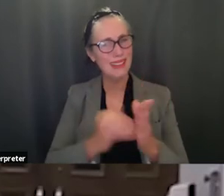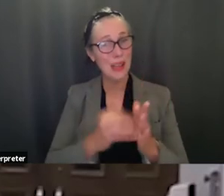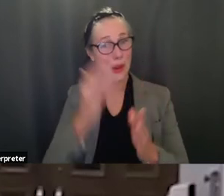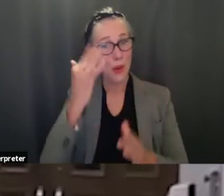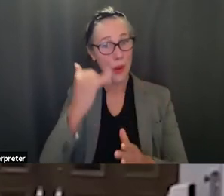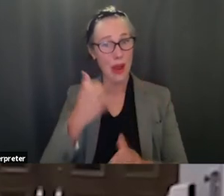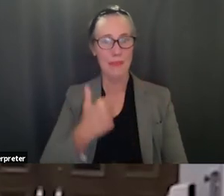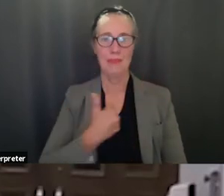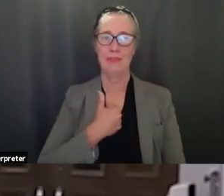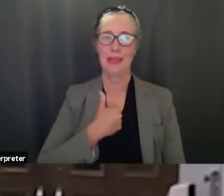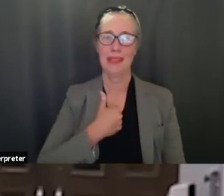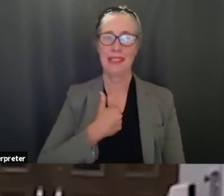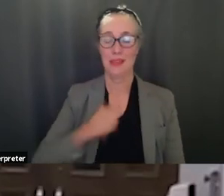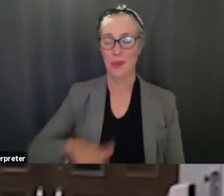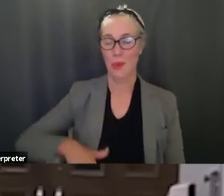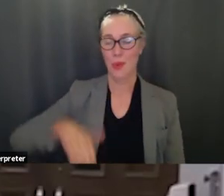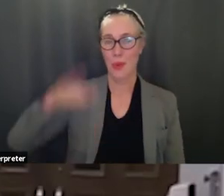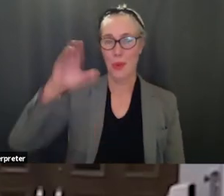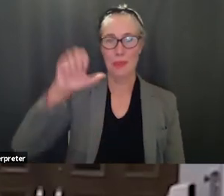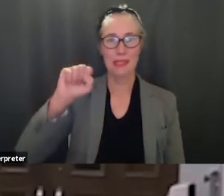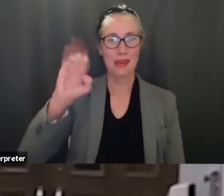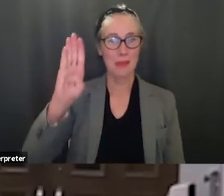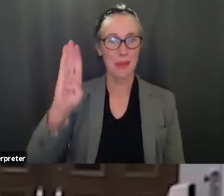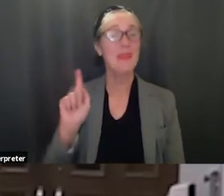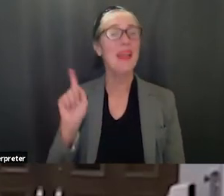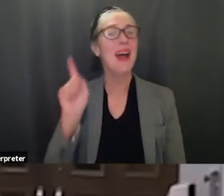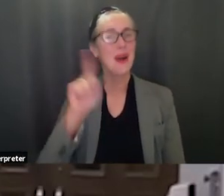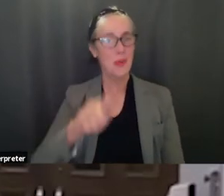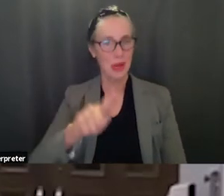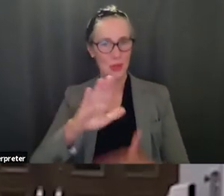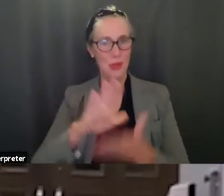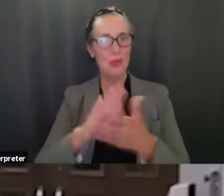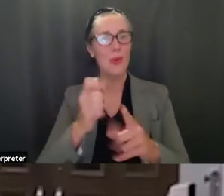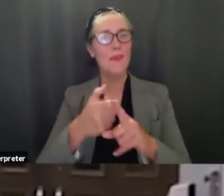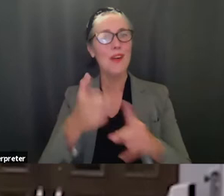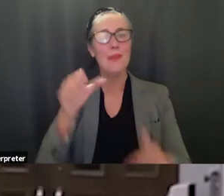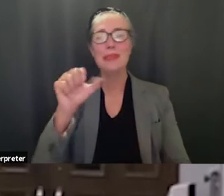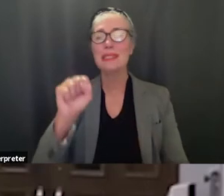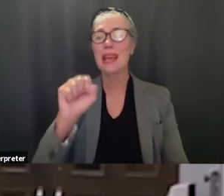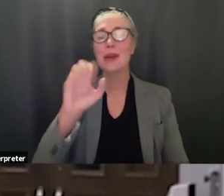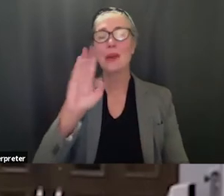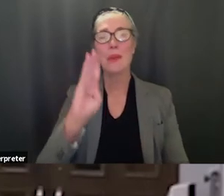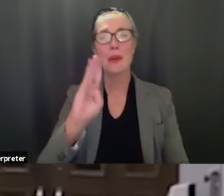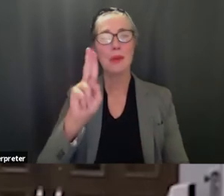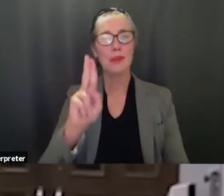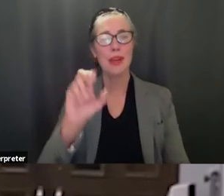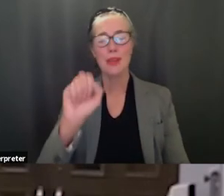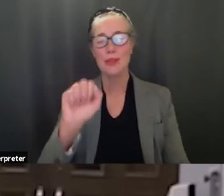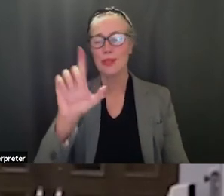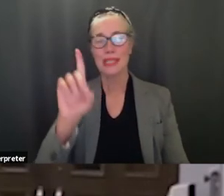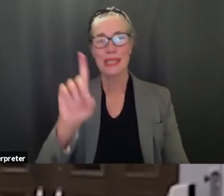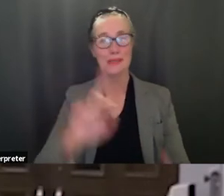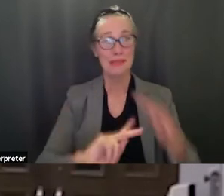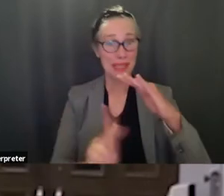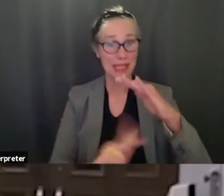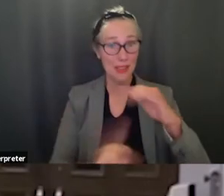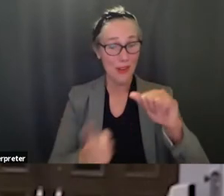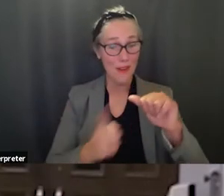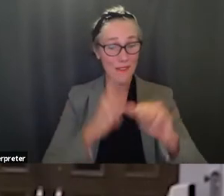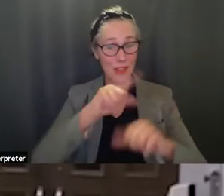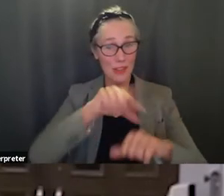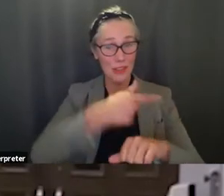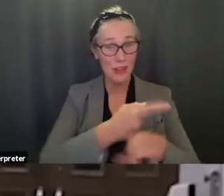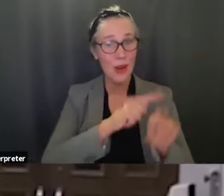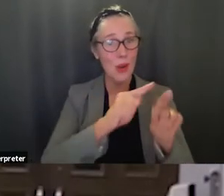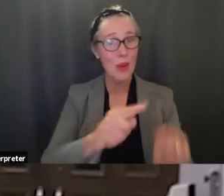in santa barbara i went to santa barbara unified schools so i um kindergarten first grade adams school